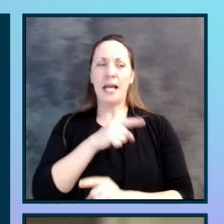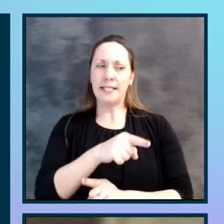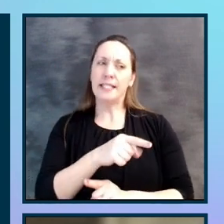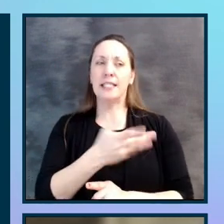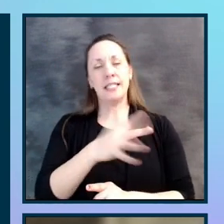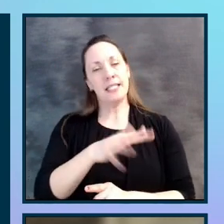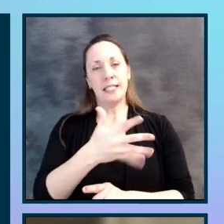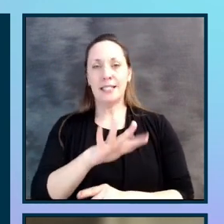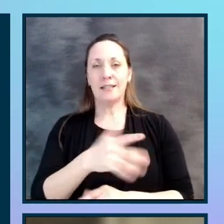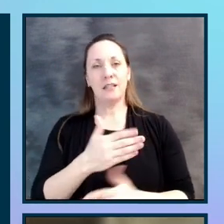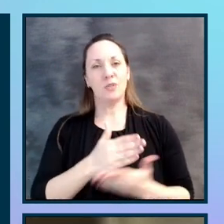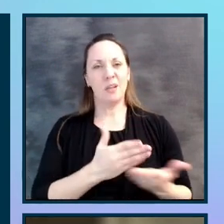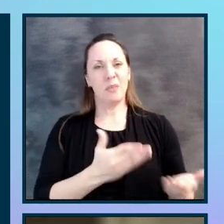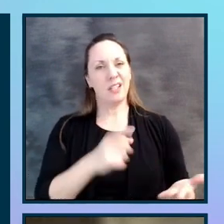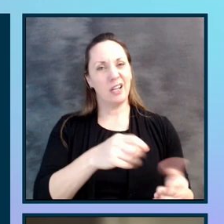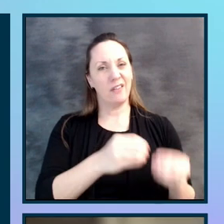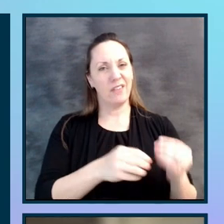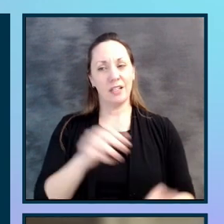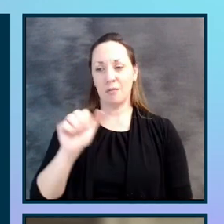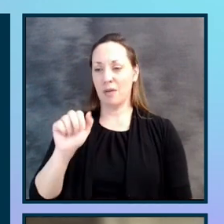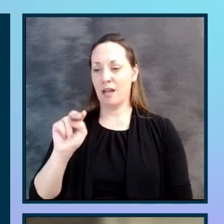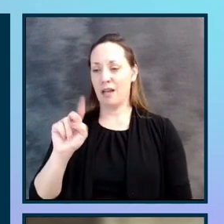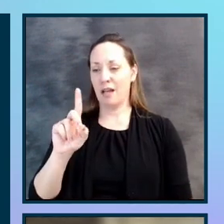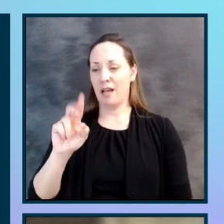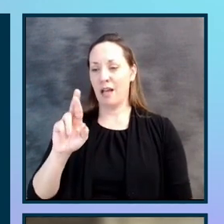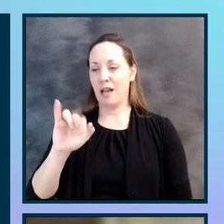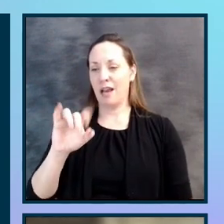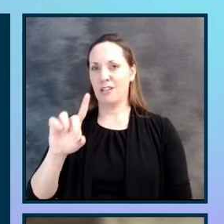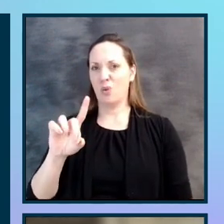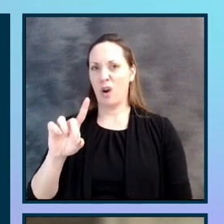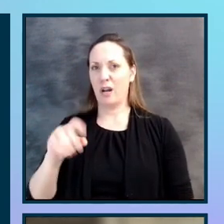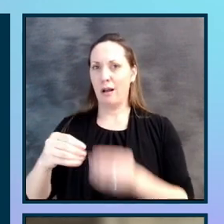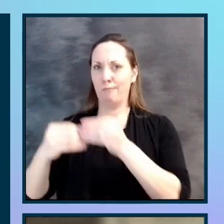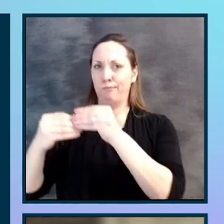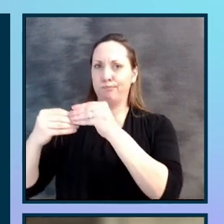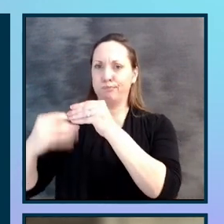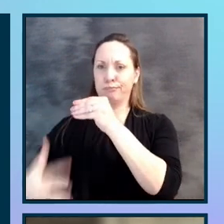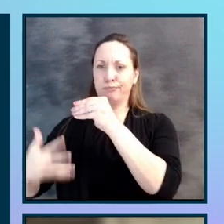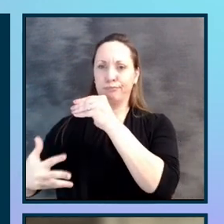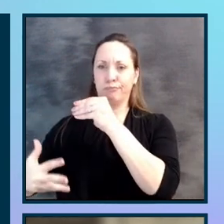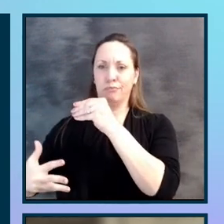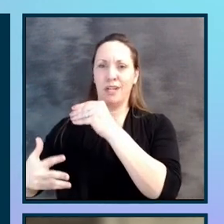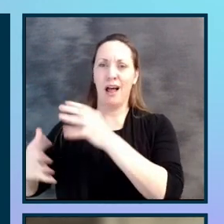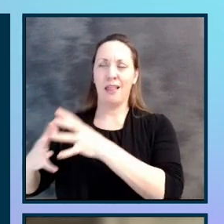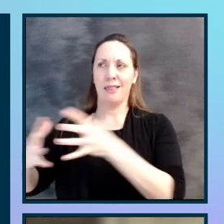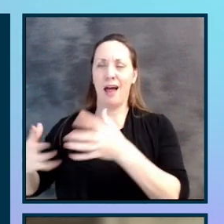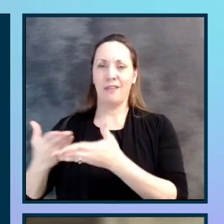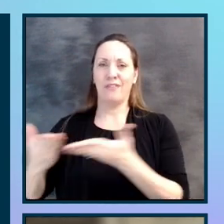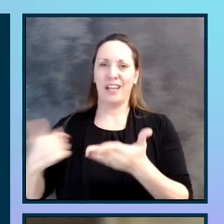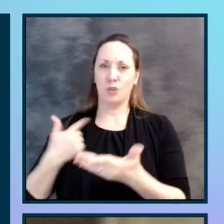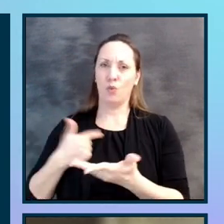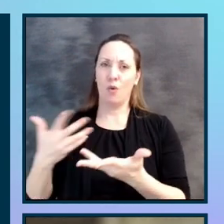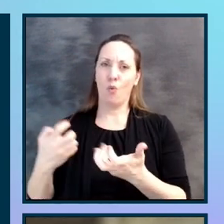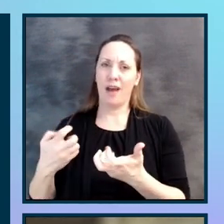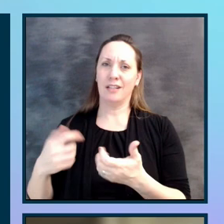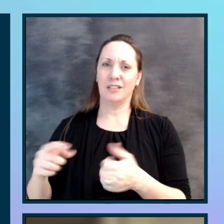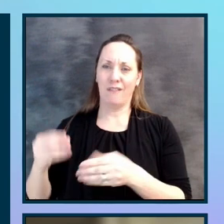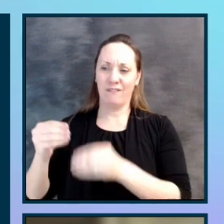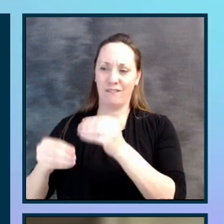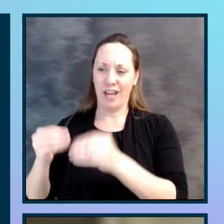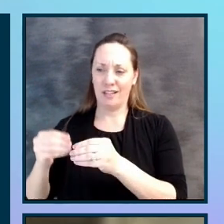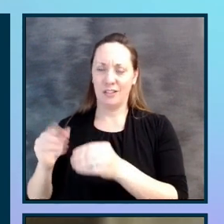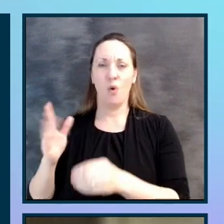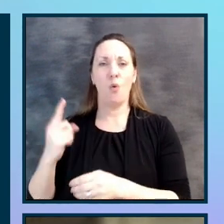There were definitely some stuff there, but Android had this big laundry list of things that we wanted to fix. So that was my first, one of my first